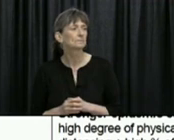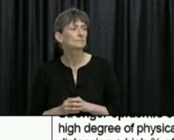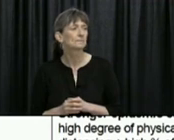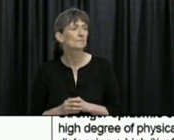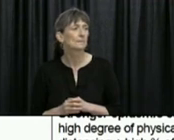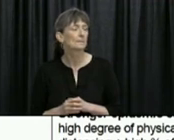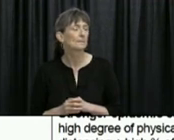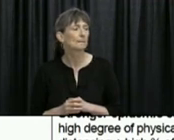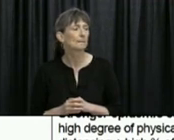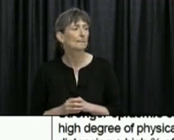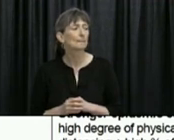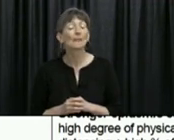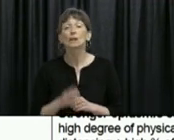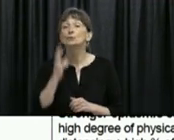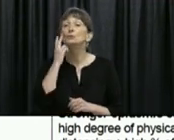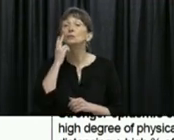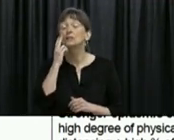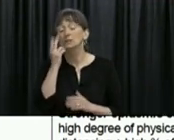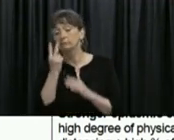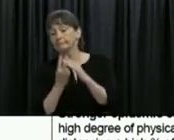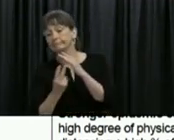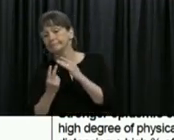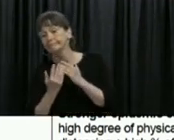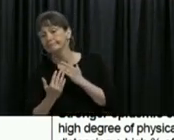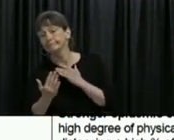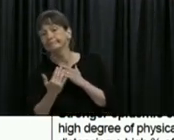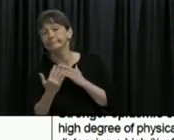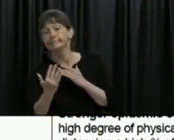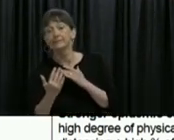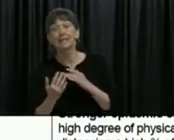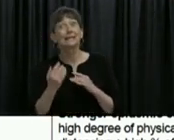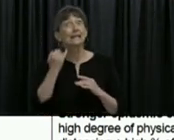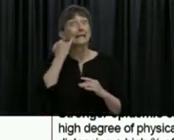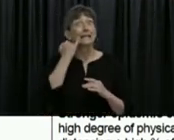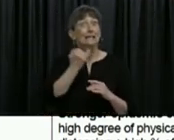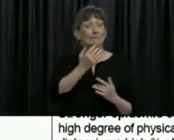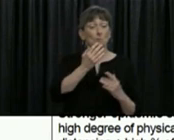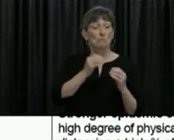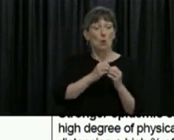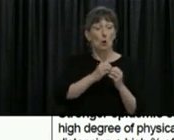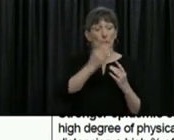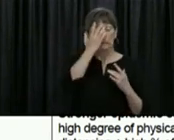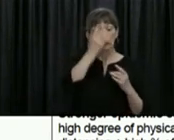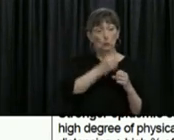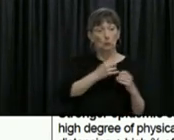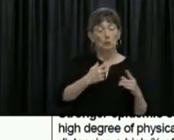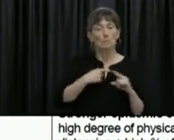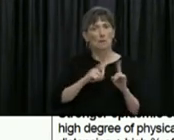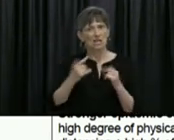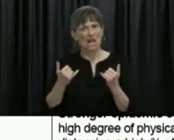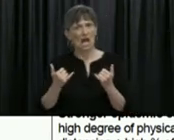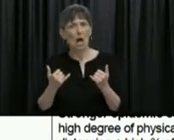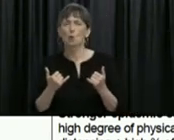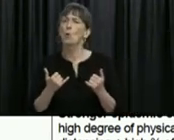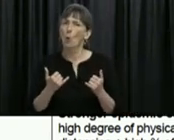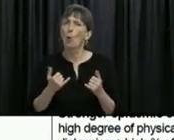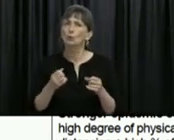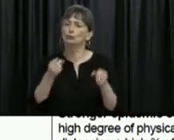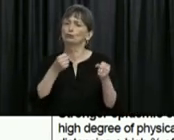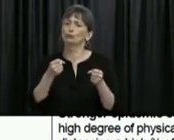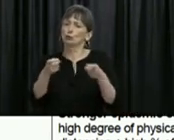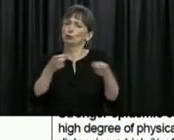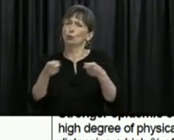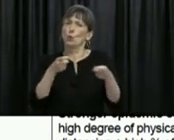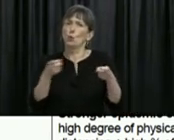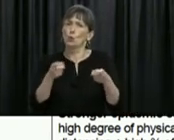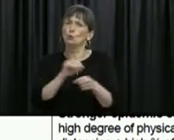So, when you actually look at our trajectory, as compared to where it could have been, we're actually in the very strong epidemic control. This